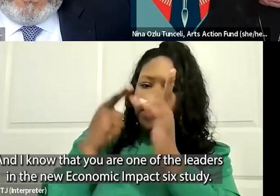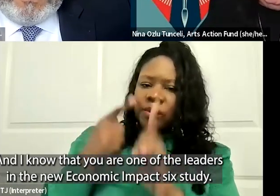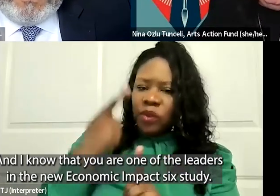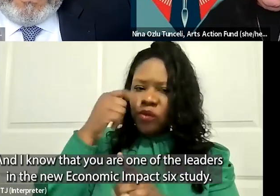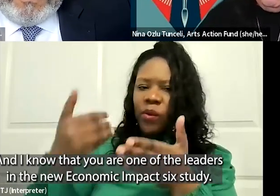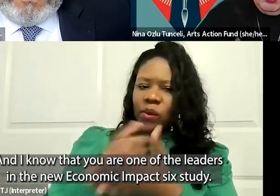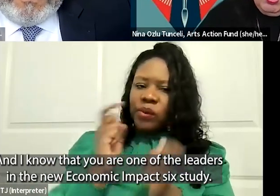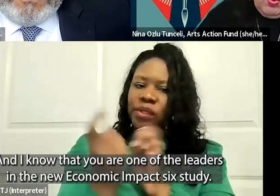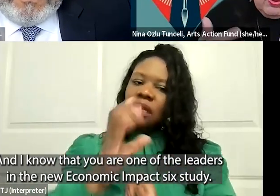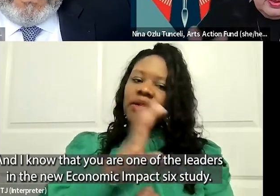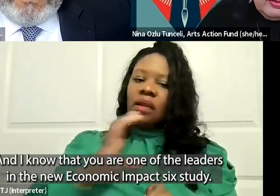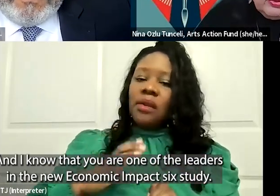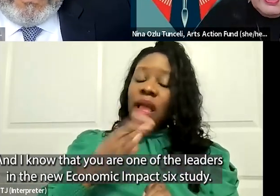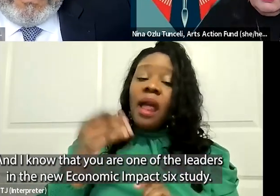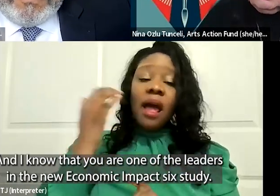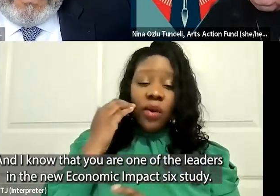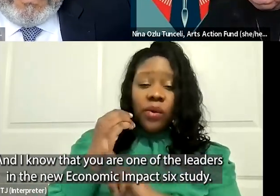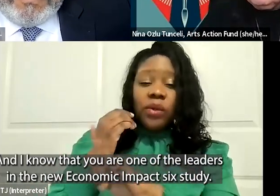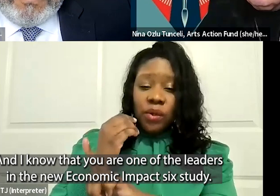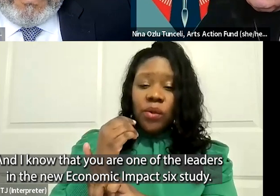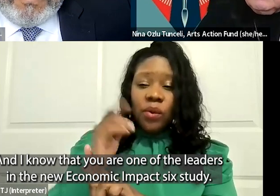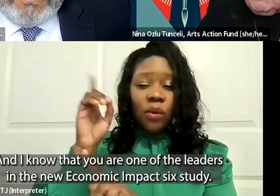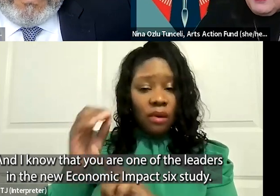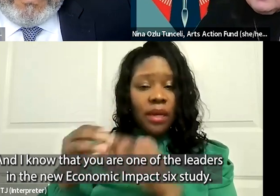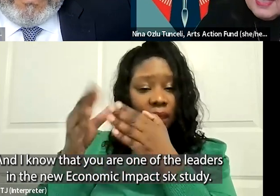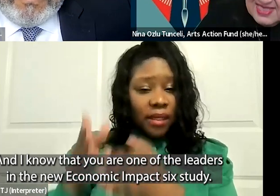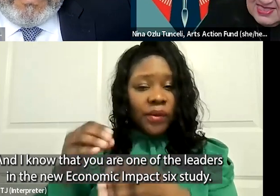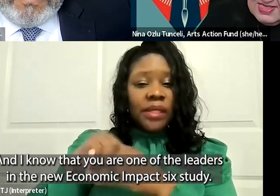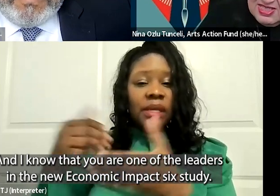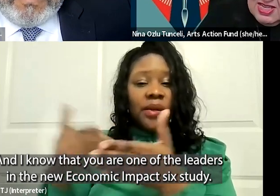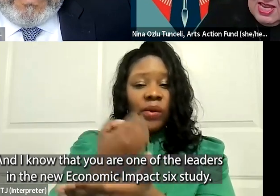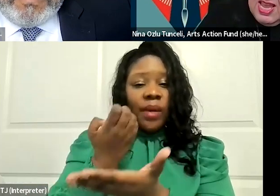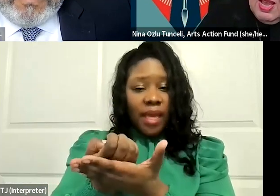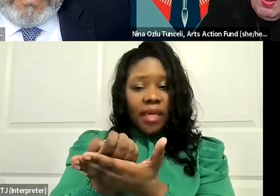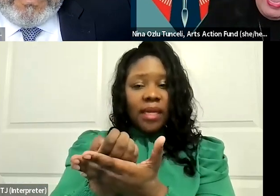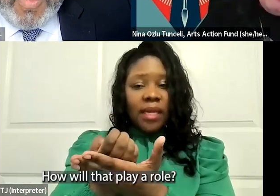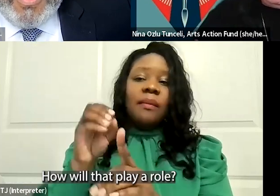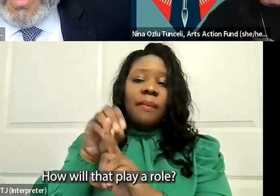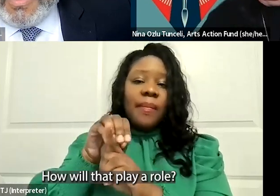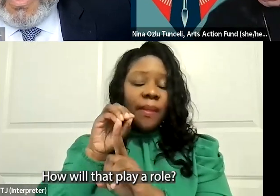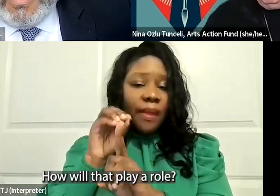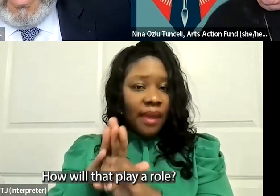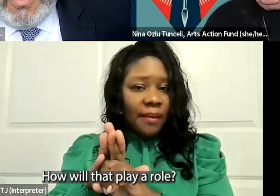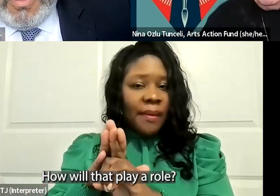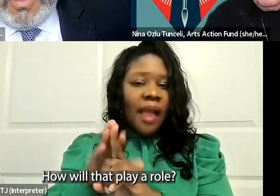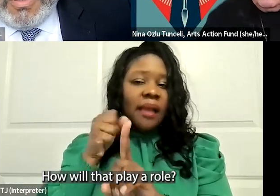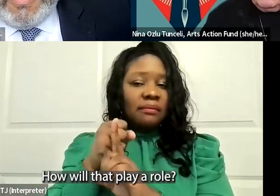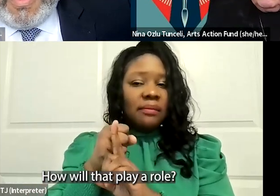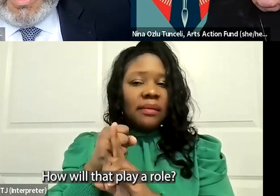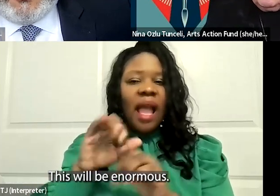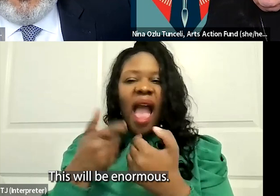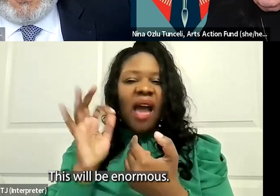and I know that you are one of the leaders in the new Economic Impact 6 study. How will that play a role?